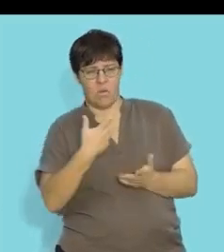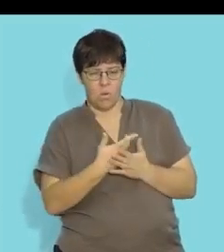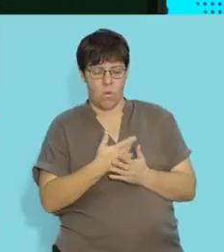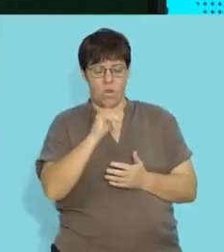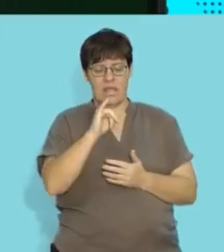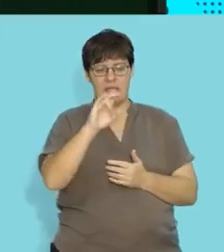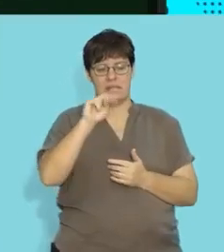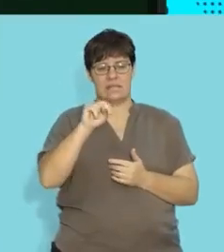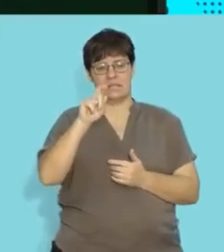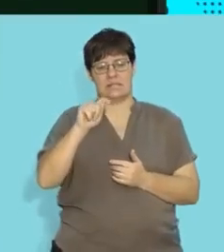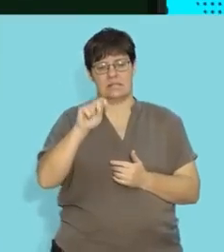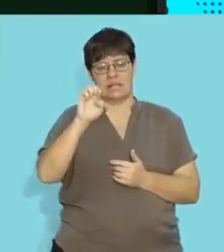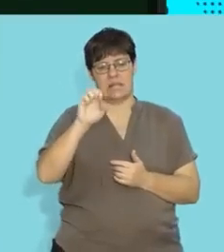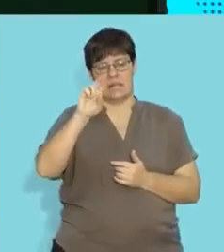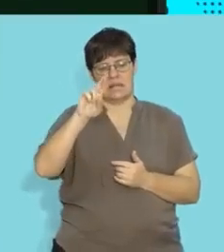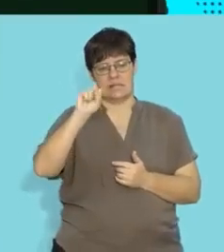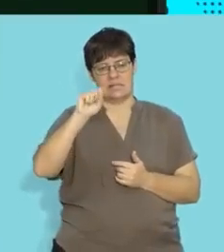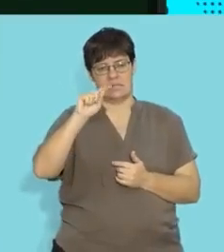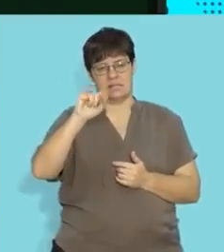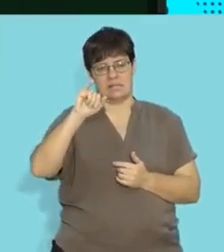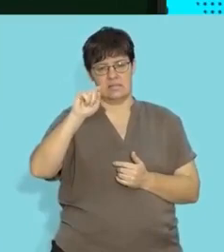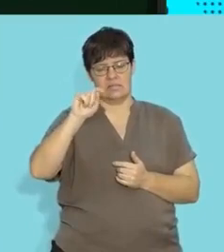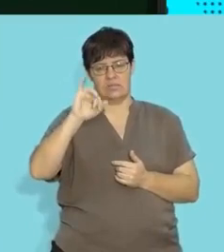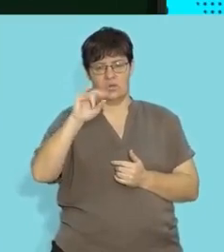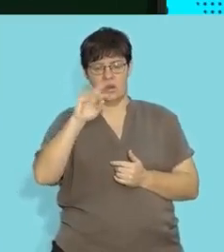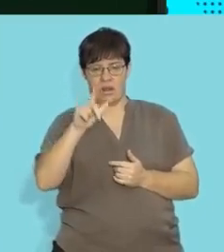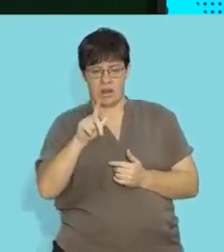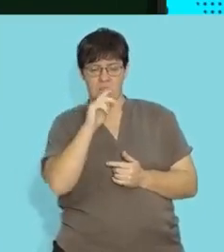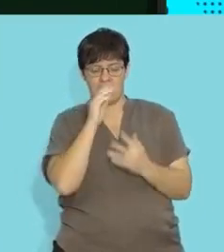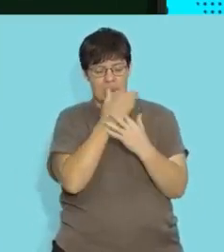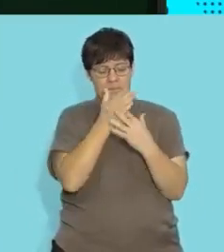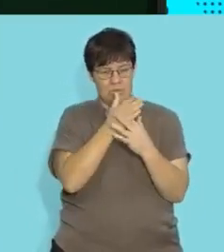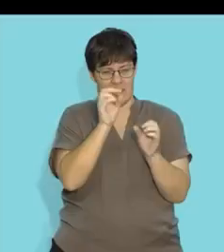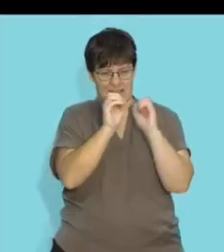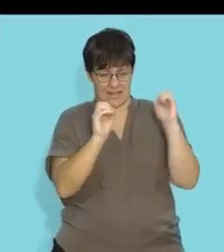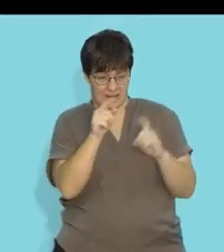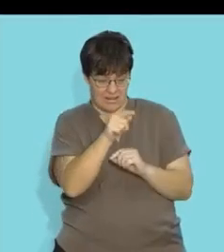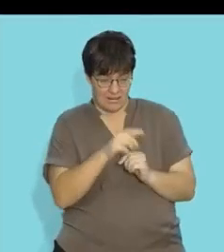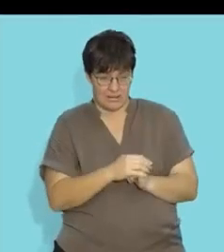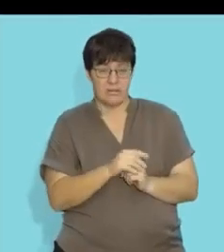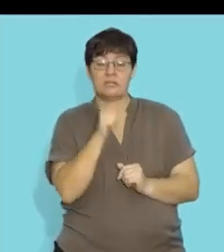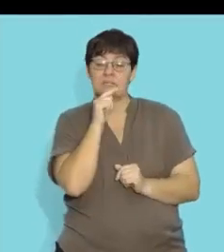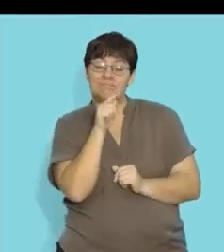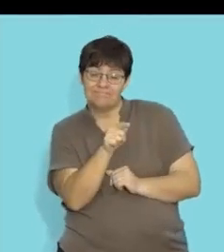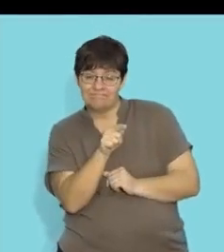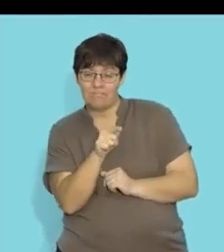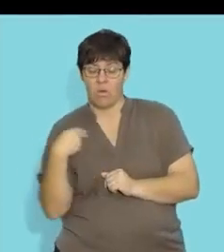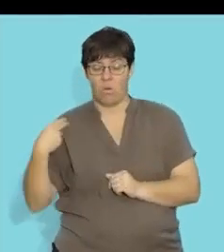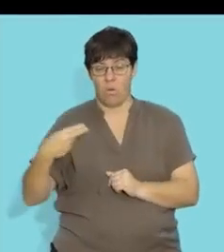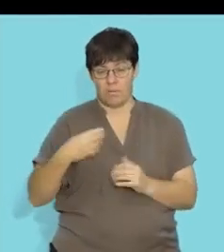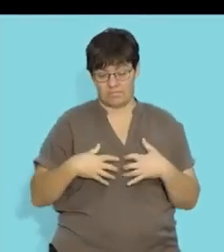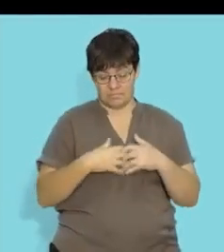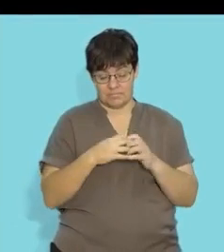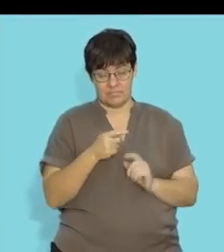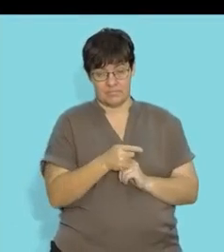cells interstitial meaning cells between the seminiferous tubules so in this diagram the hormone produced by these ladig